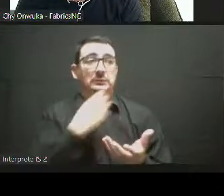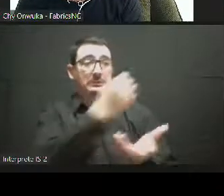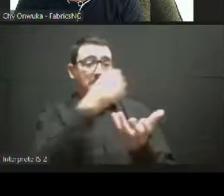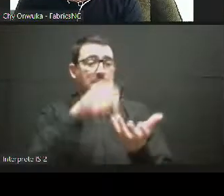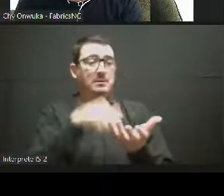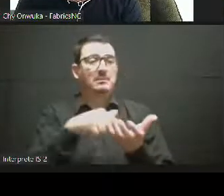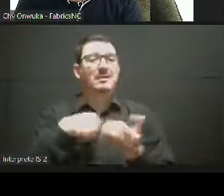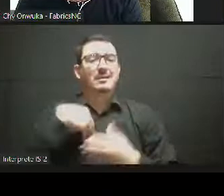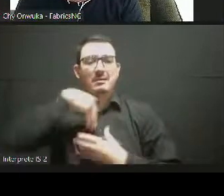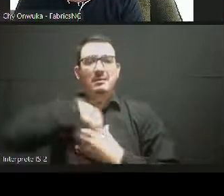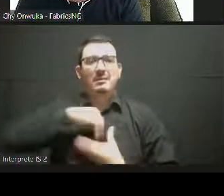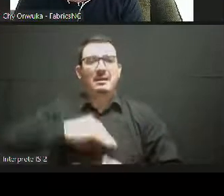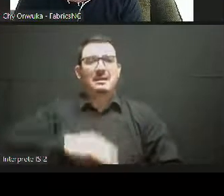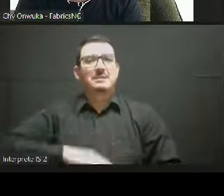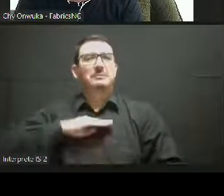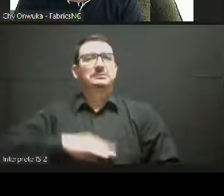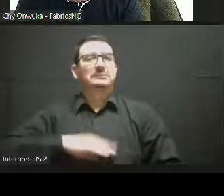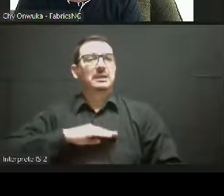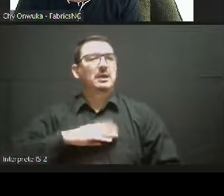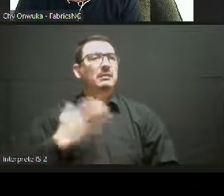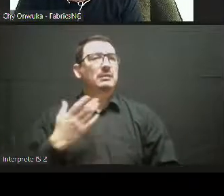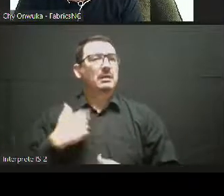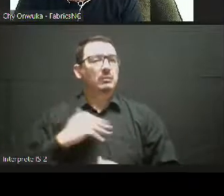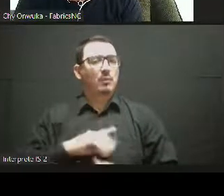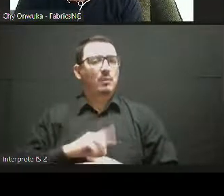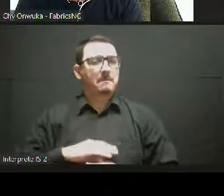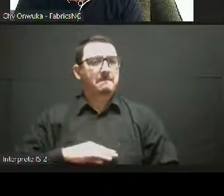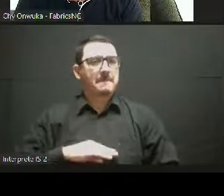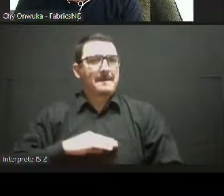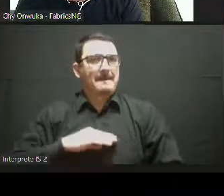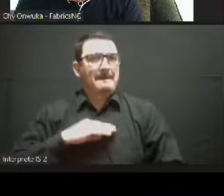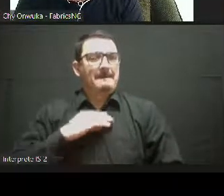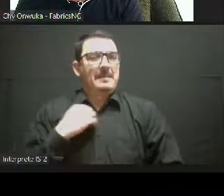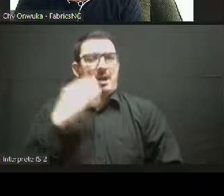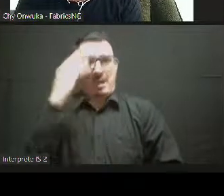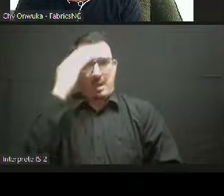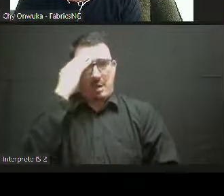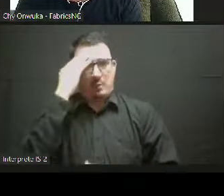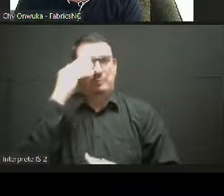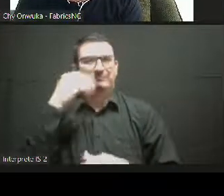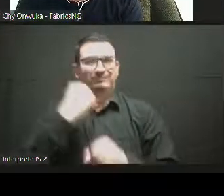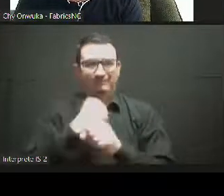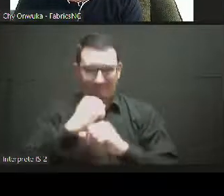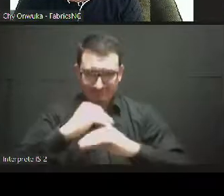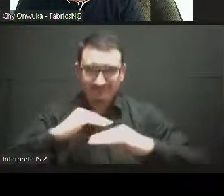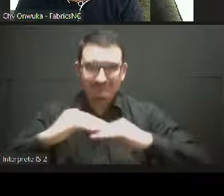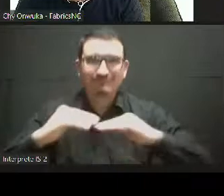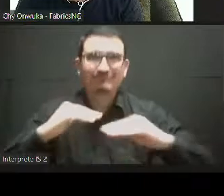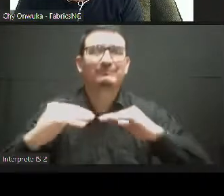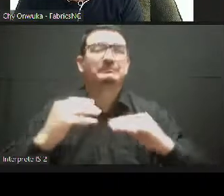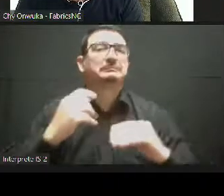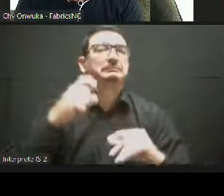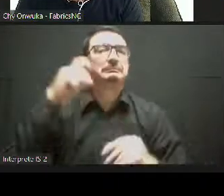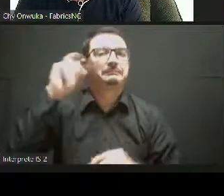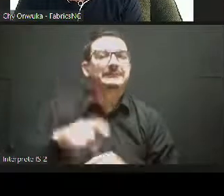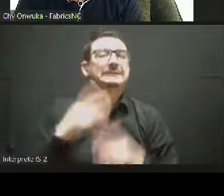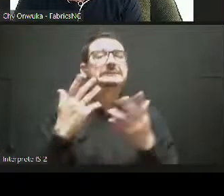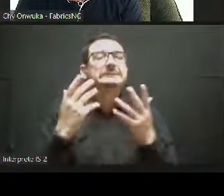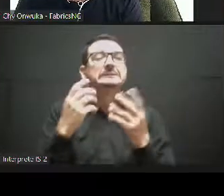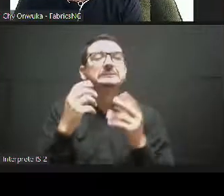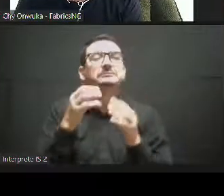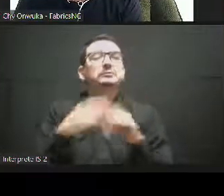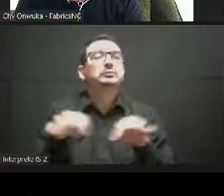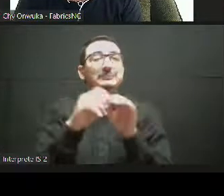creativity and innovation towards the market of